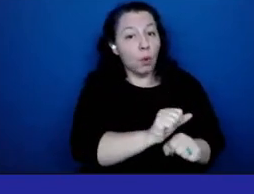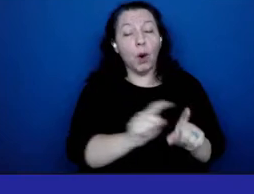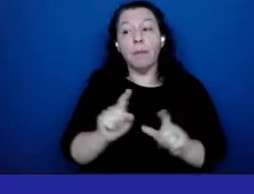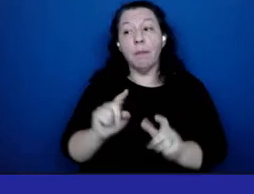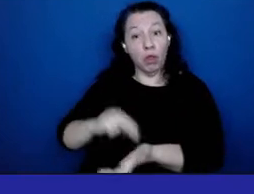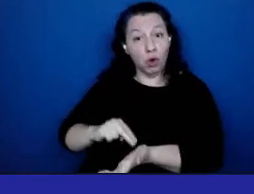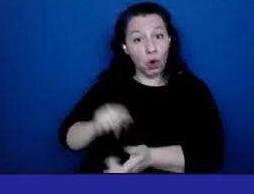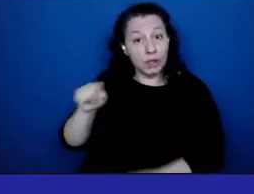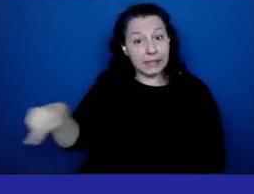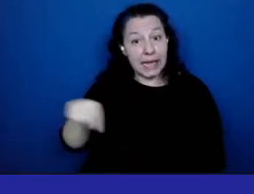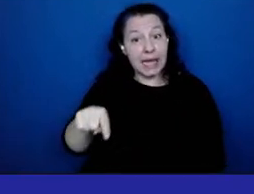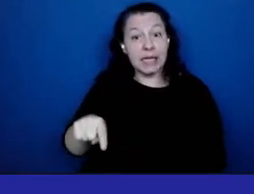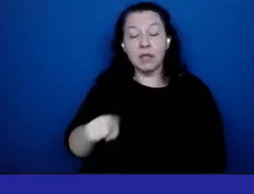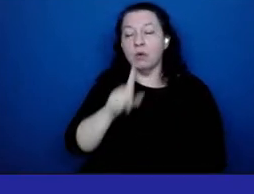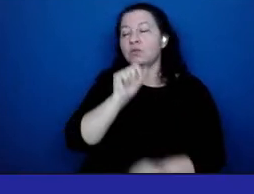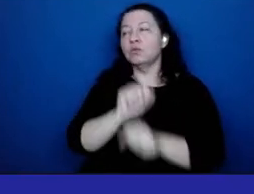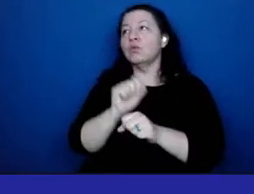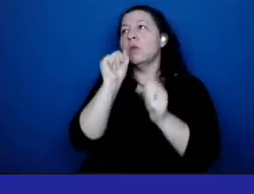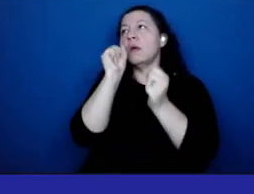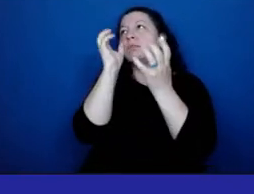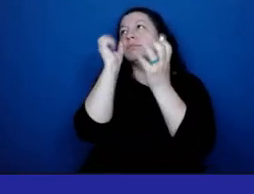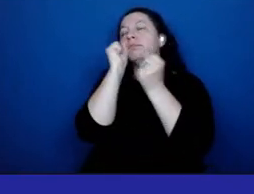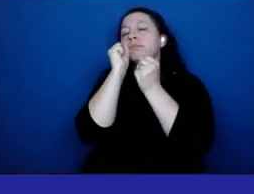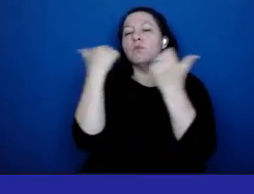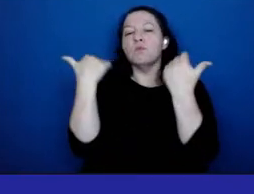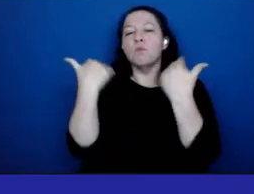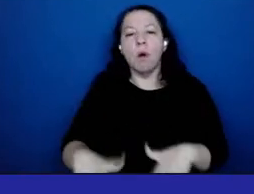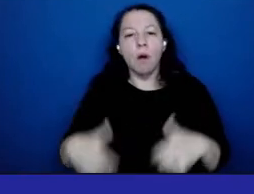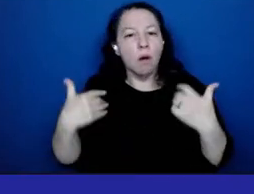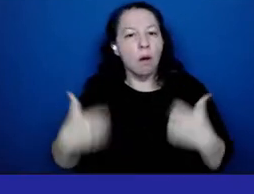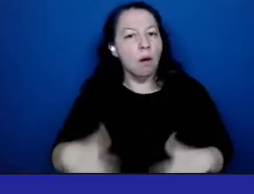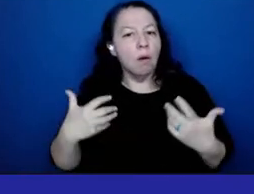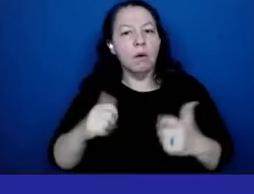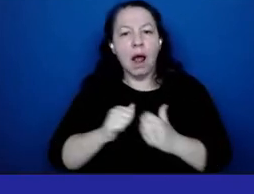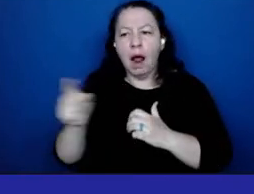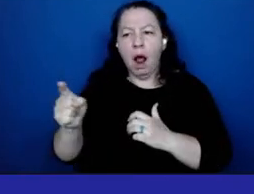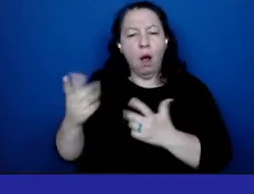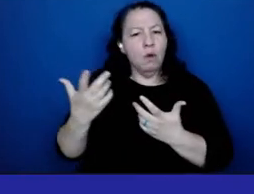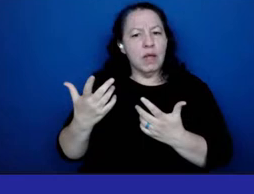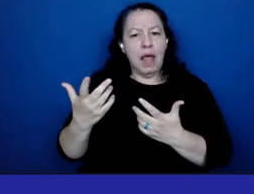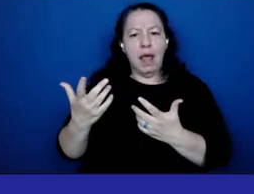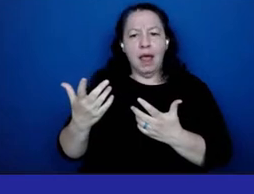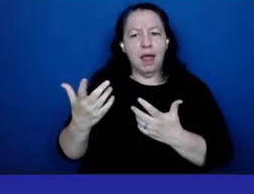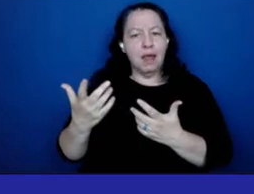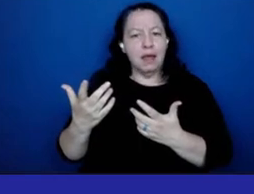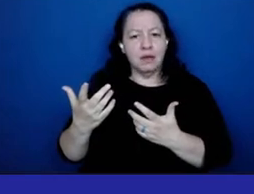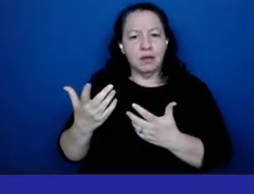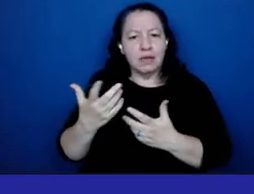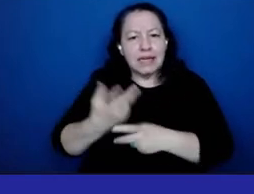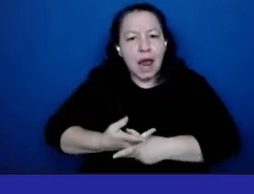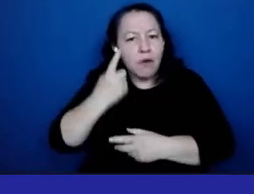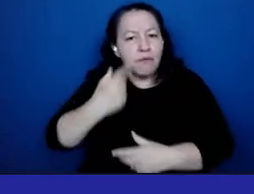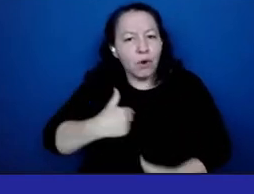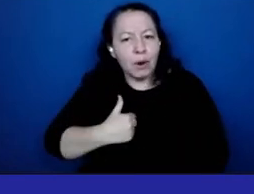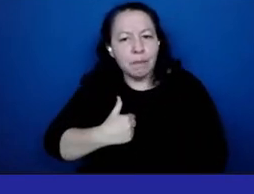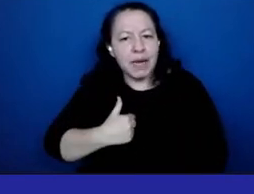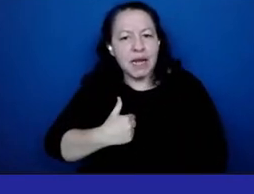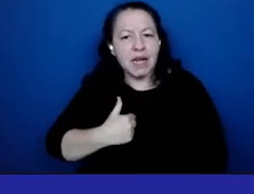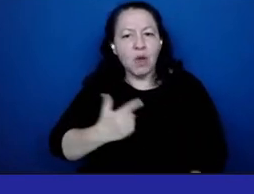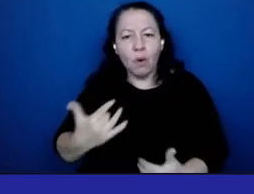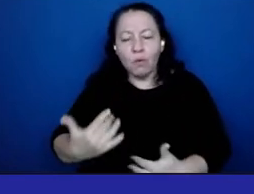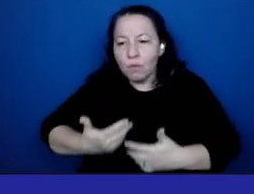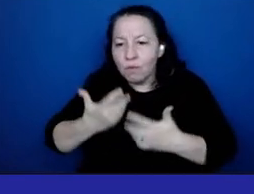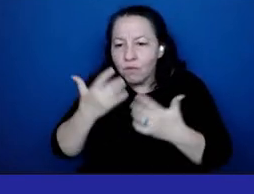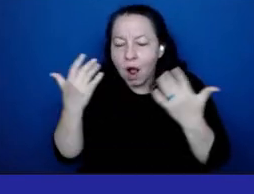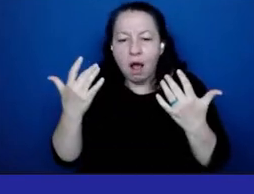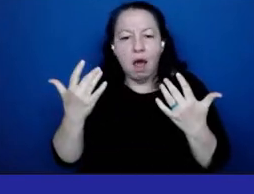truly amazing the way they treated me and just um so personable because